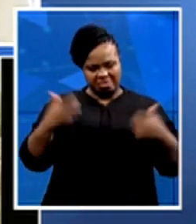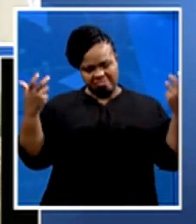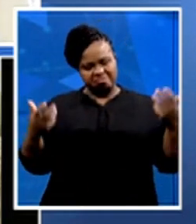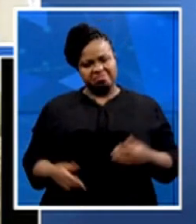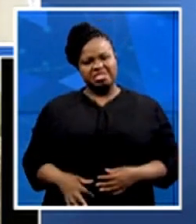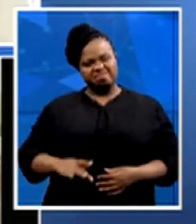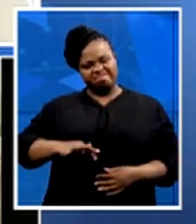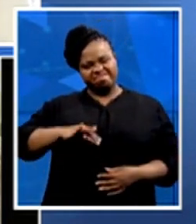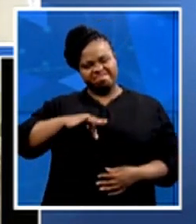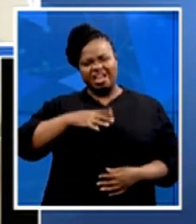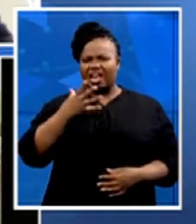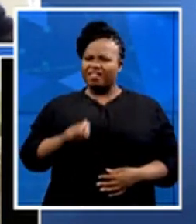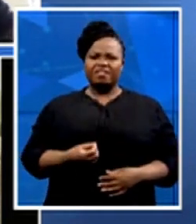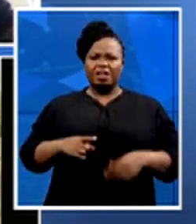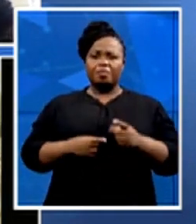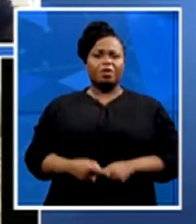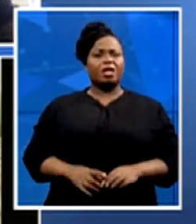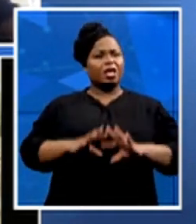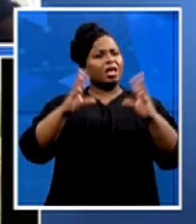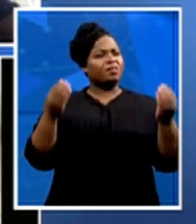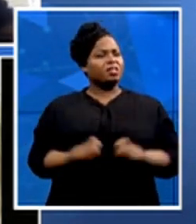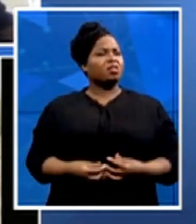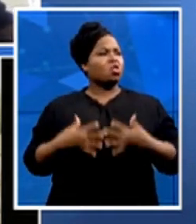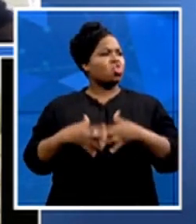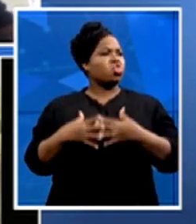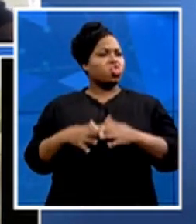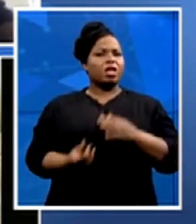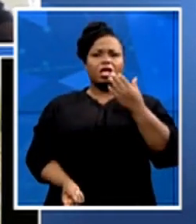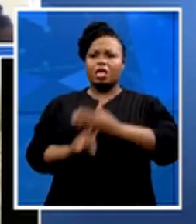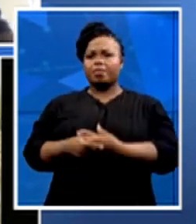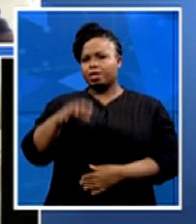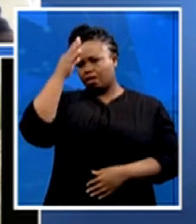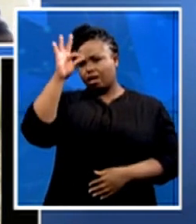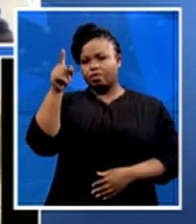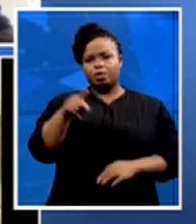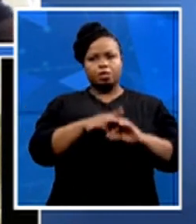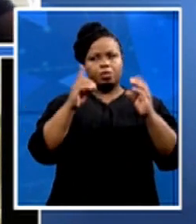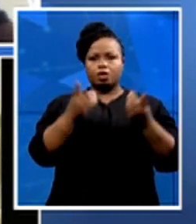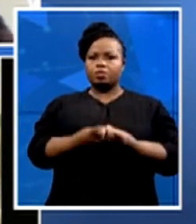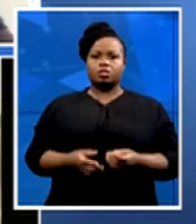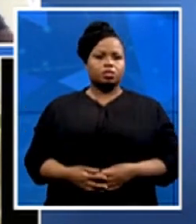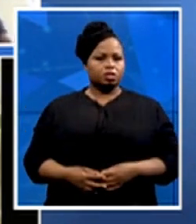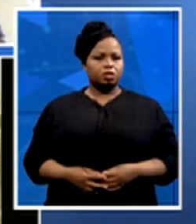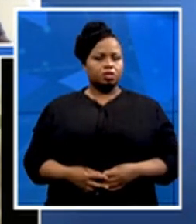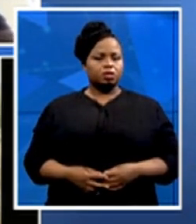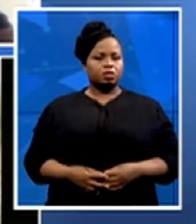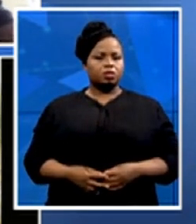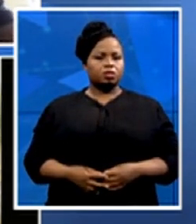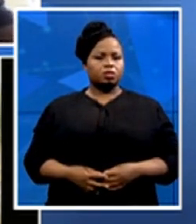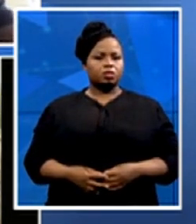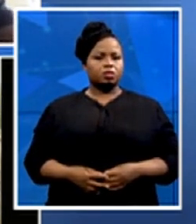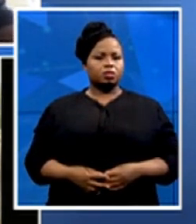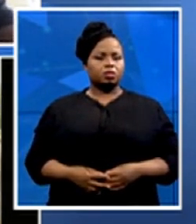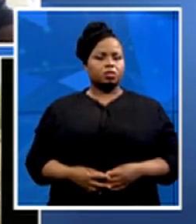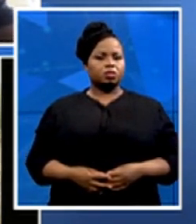red tapes that we find in the government department and in the space. So basically,